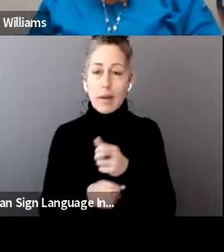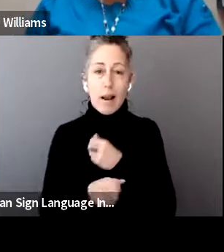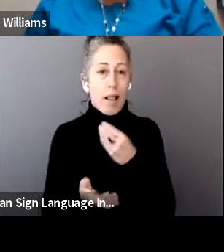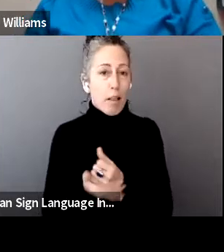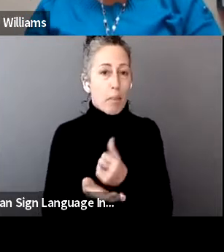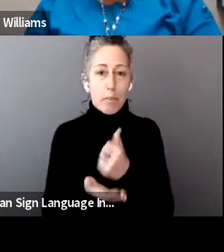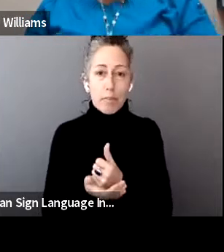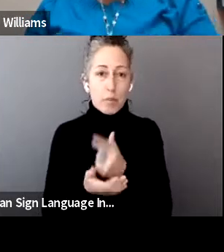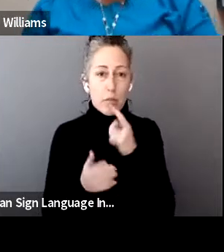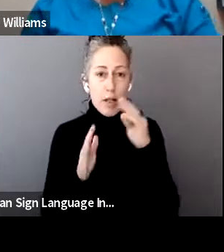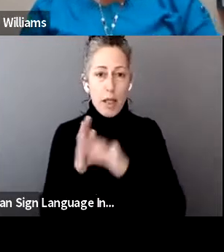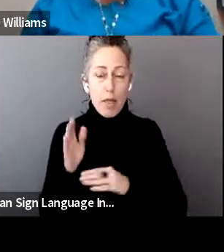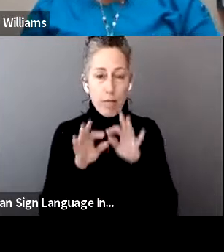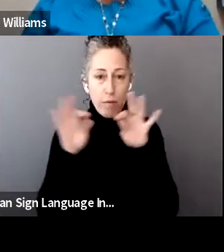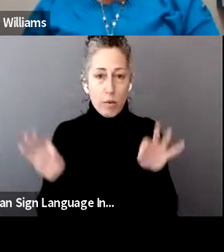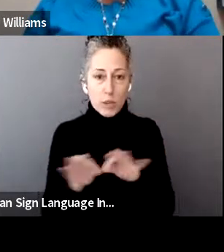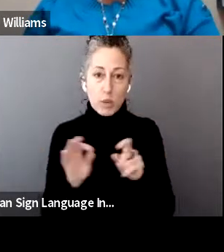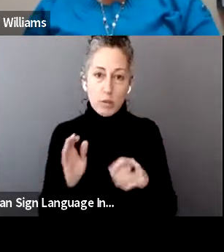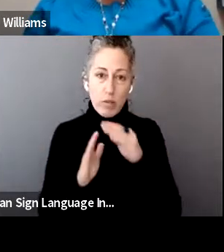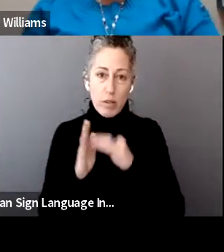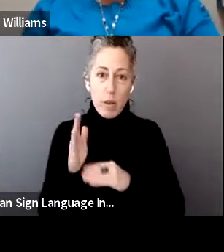fill out the forms. You need to fill those out yourself.